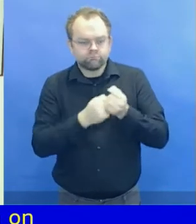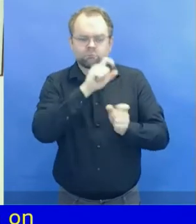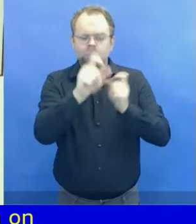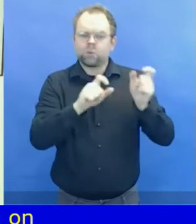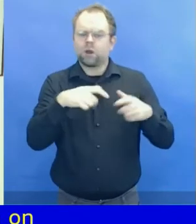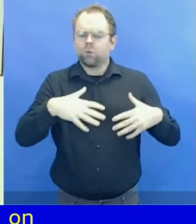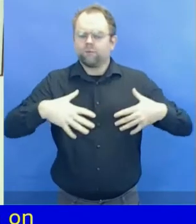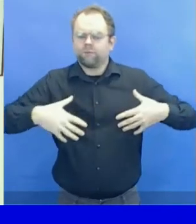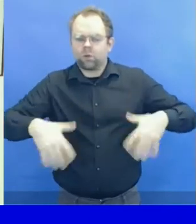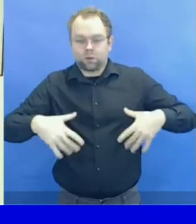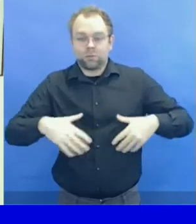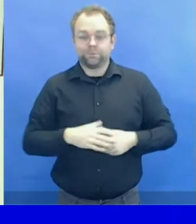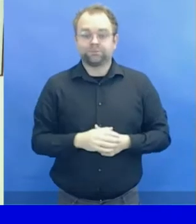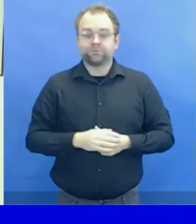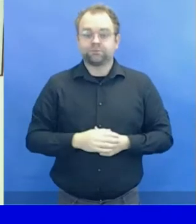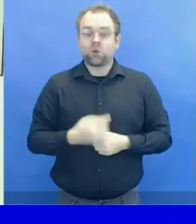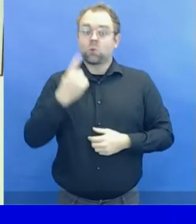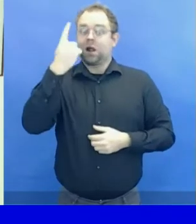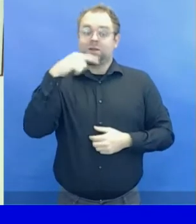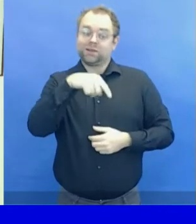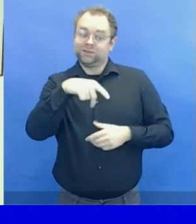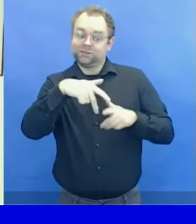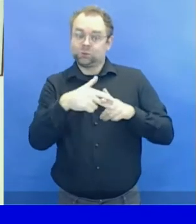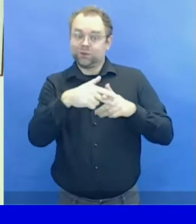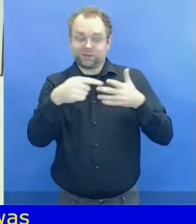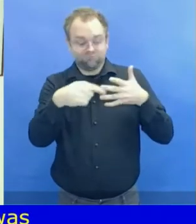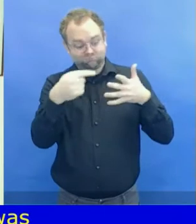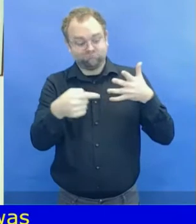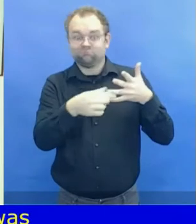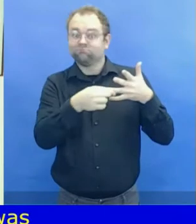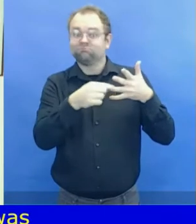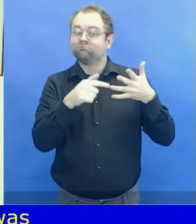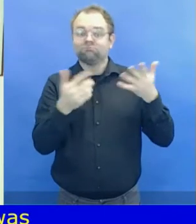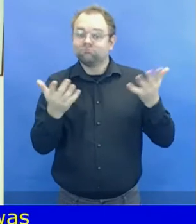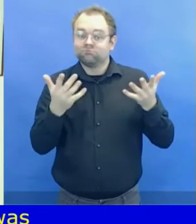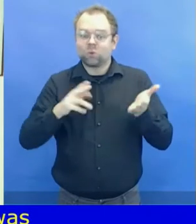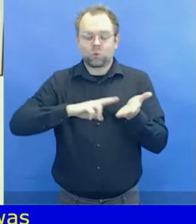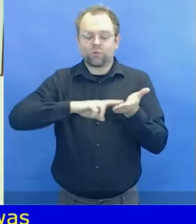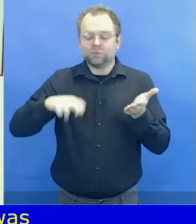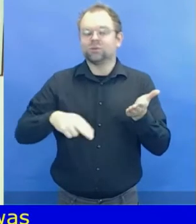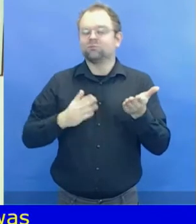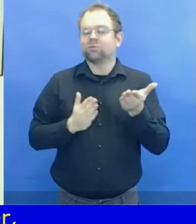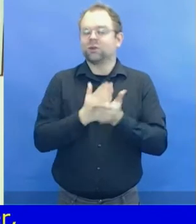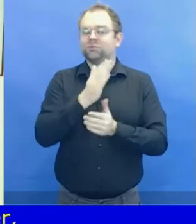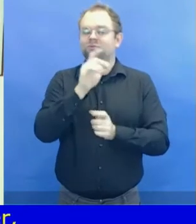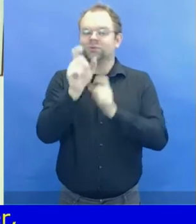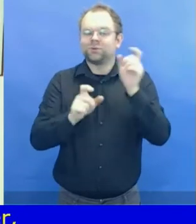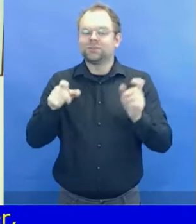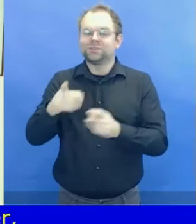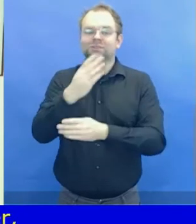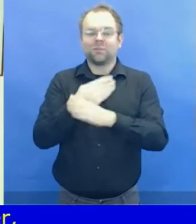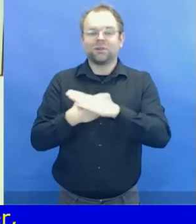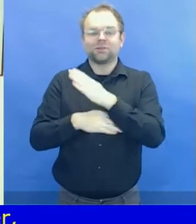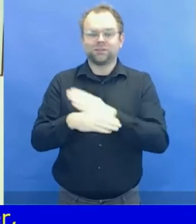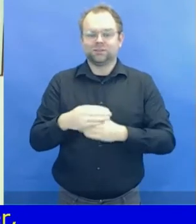chaired the negotiations on this instrument. It was the first comprehensive treaty of human rights of the 21st century and the